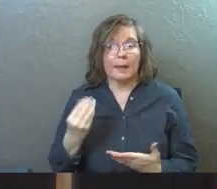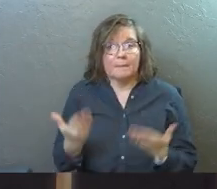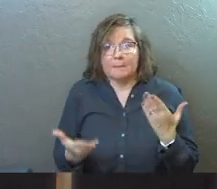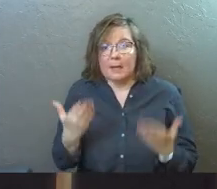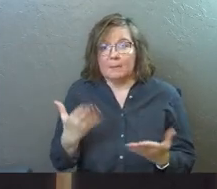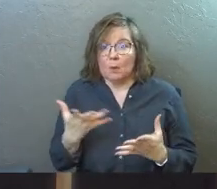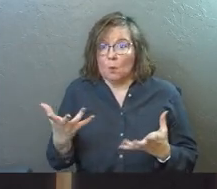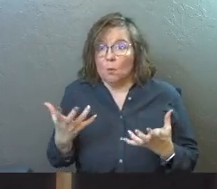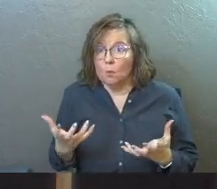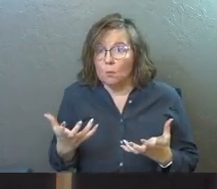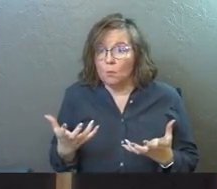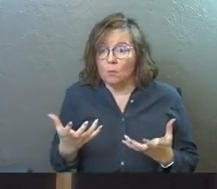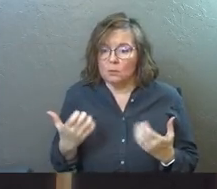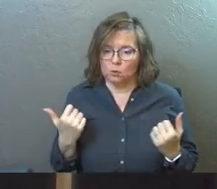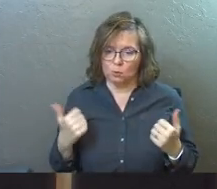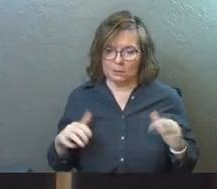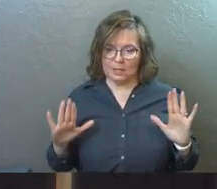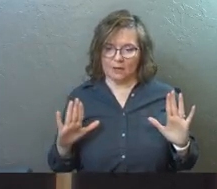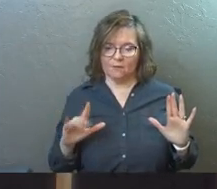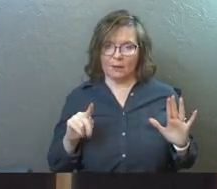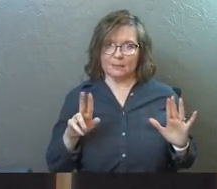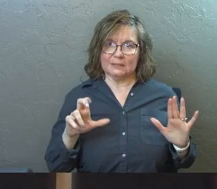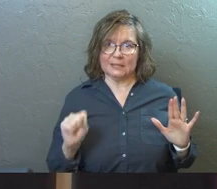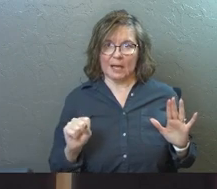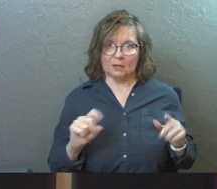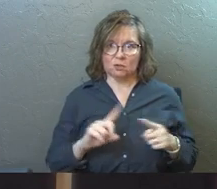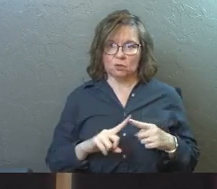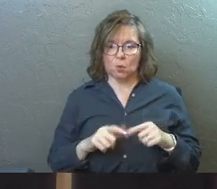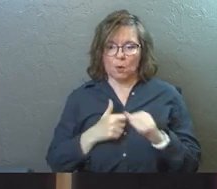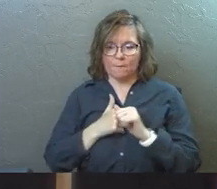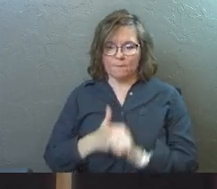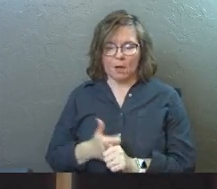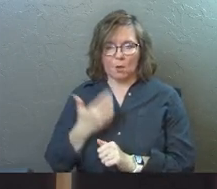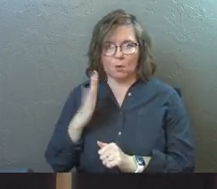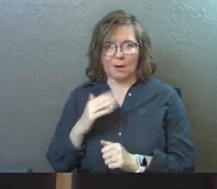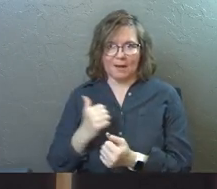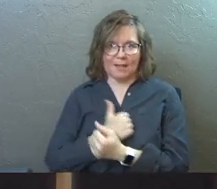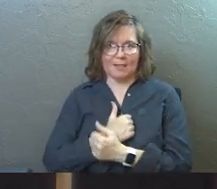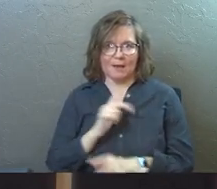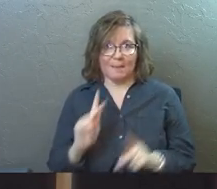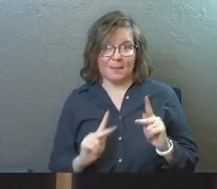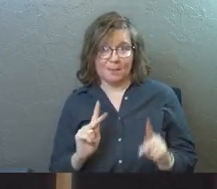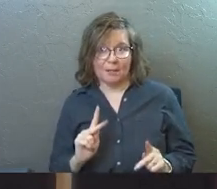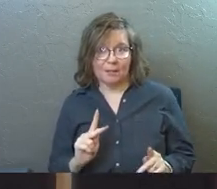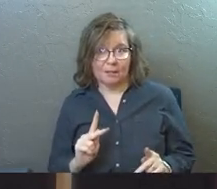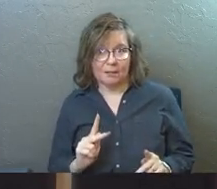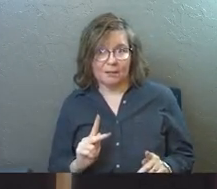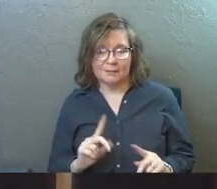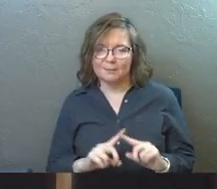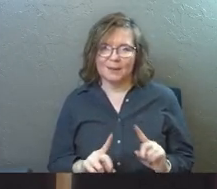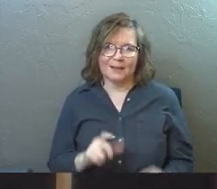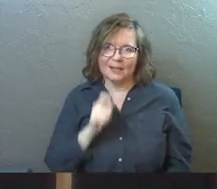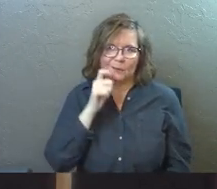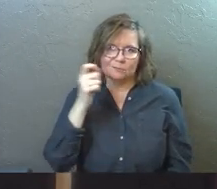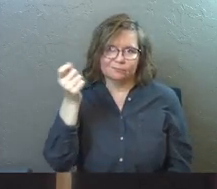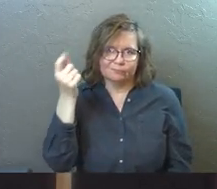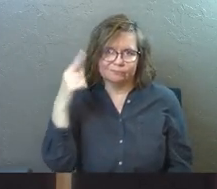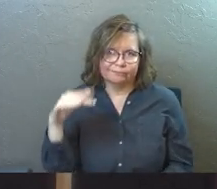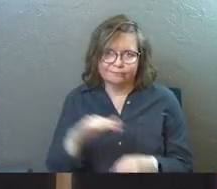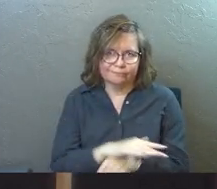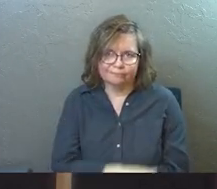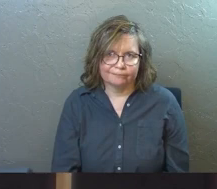maybe even wanting to give up status in order to follow God and love people, but they don't.